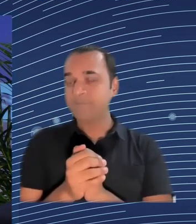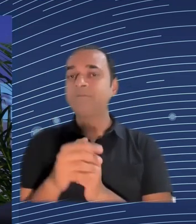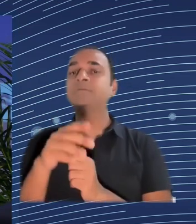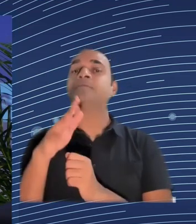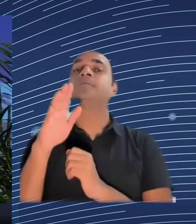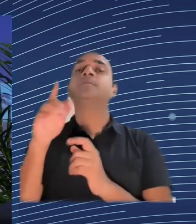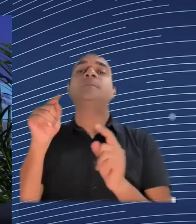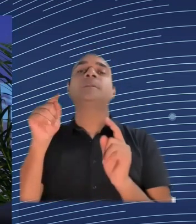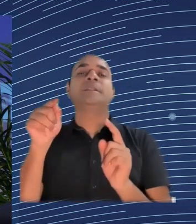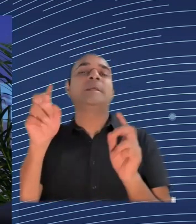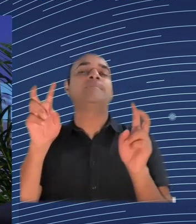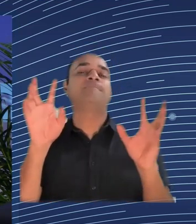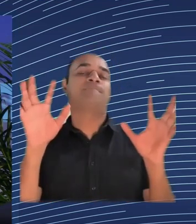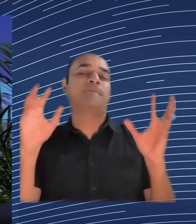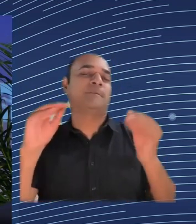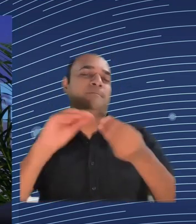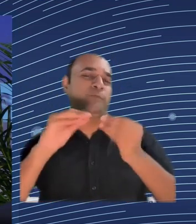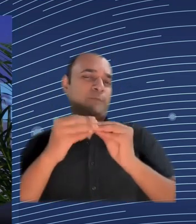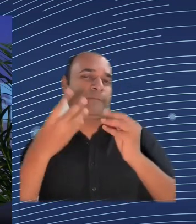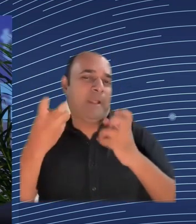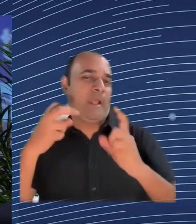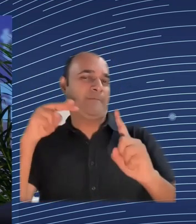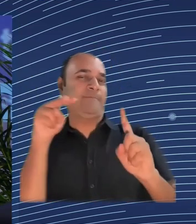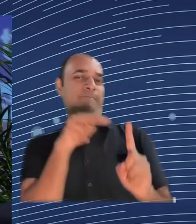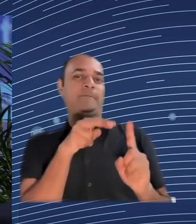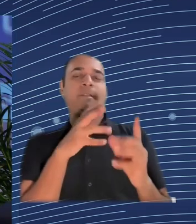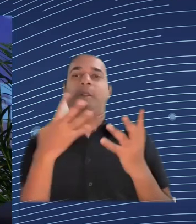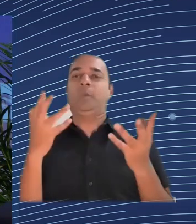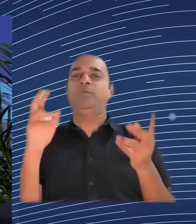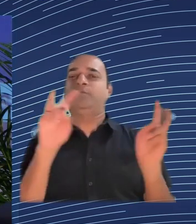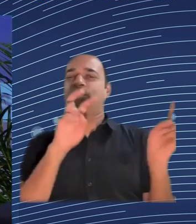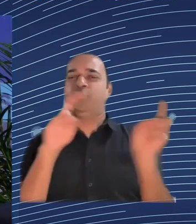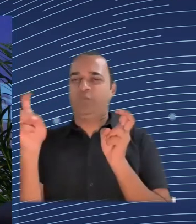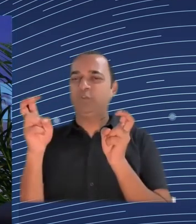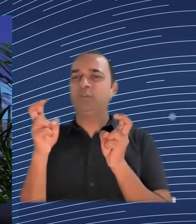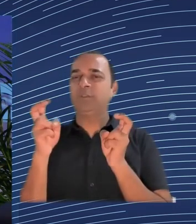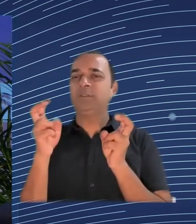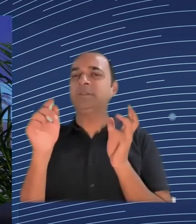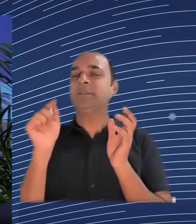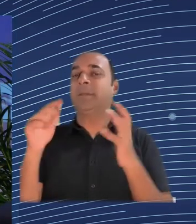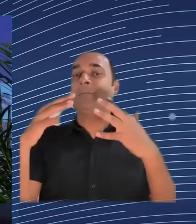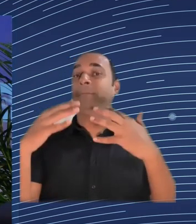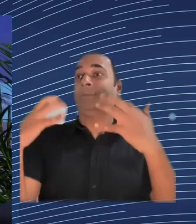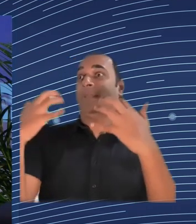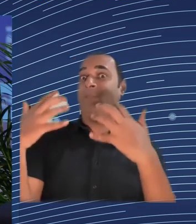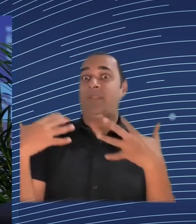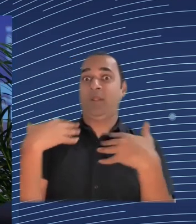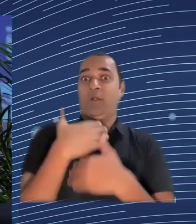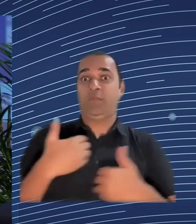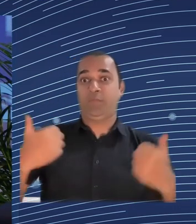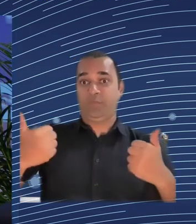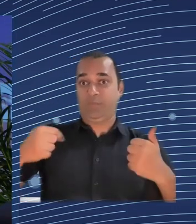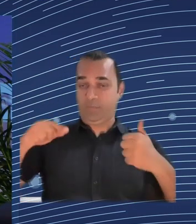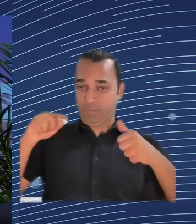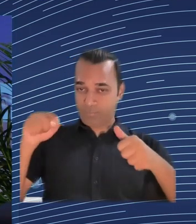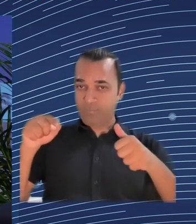and early treatment of the most important diseases that affect the labor force in Romania.